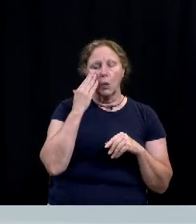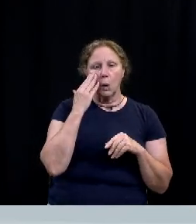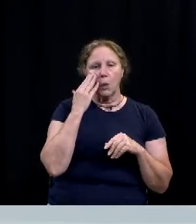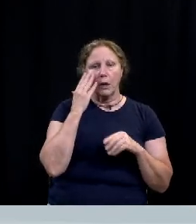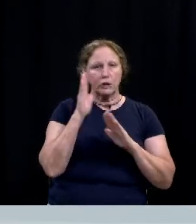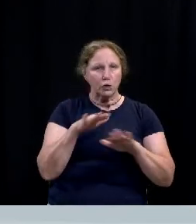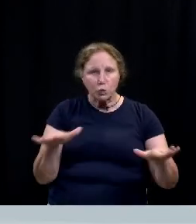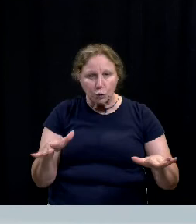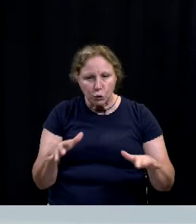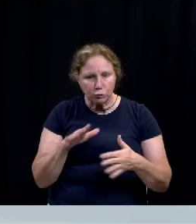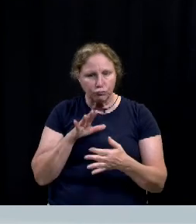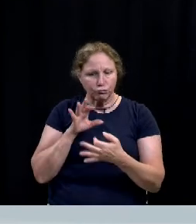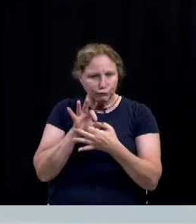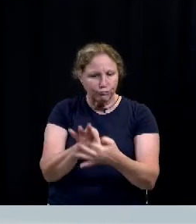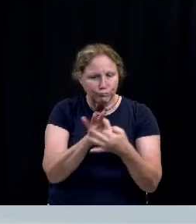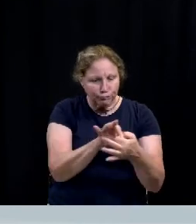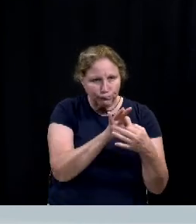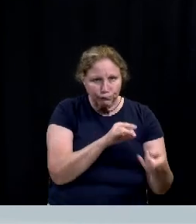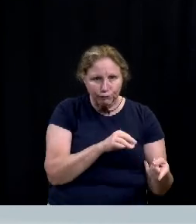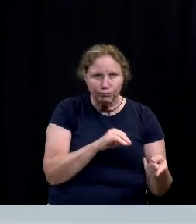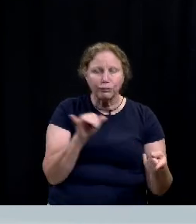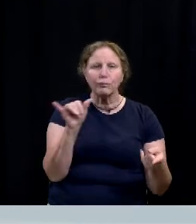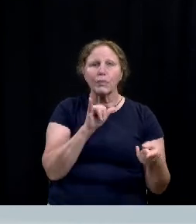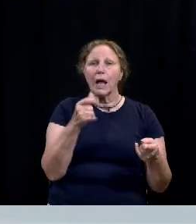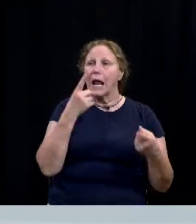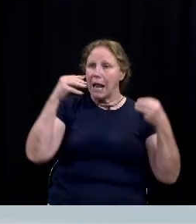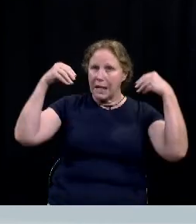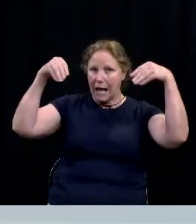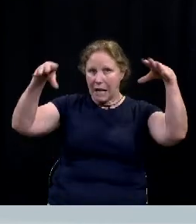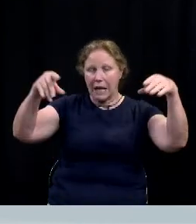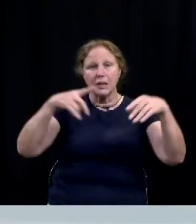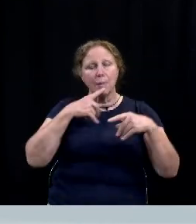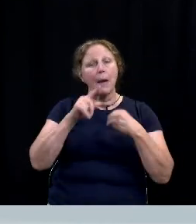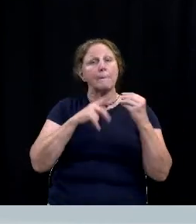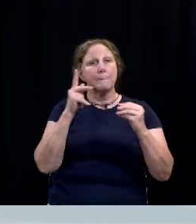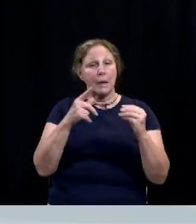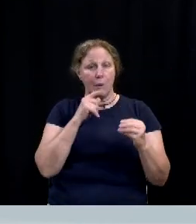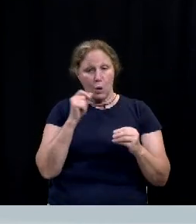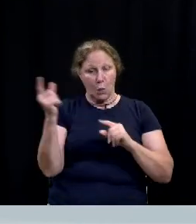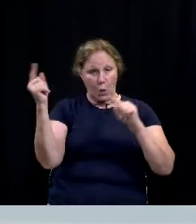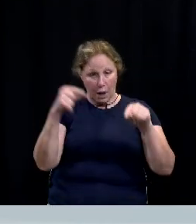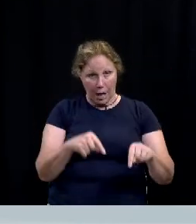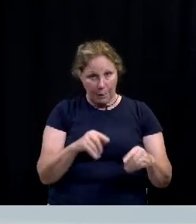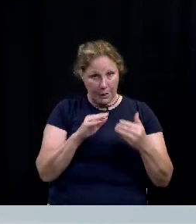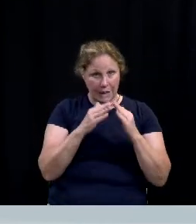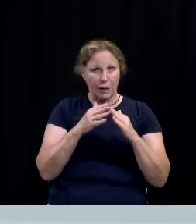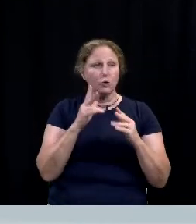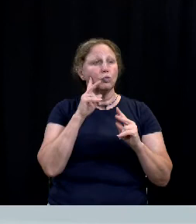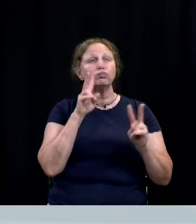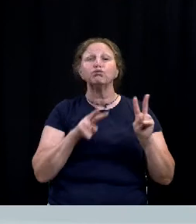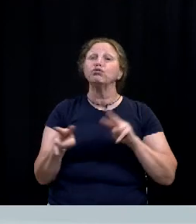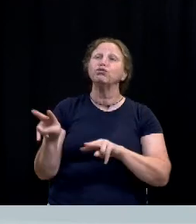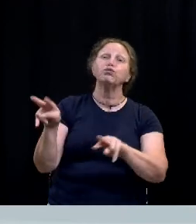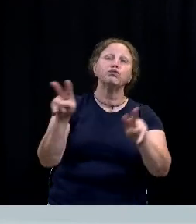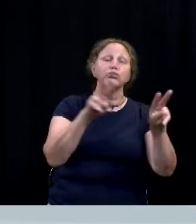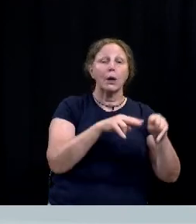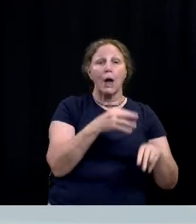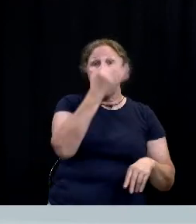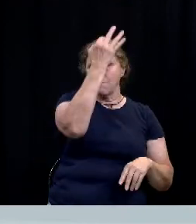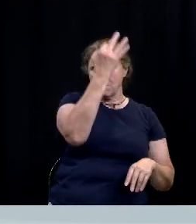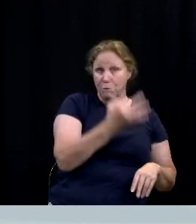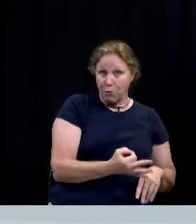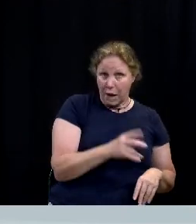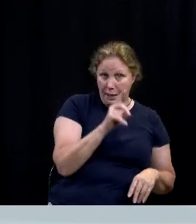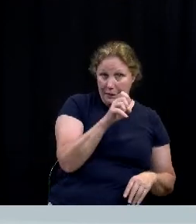kids and then also as you'll look at the lights we'll talk about giving to people to still come downtown to explore but on friday december